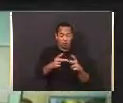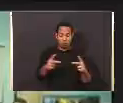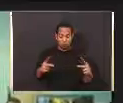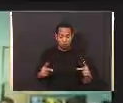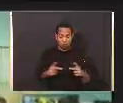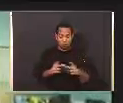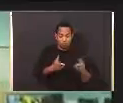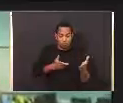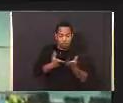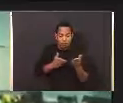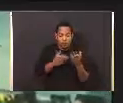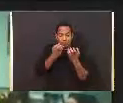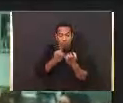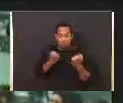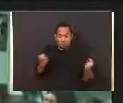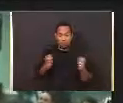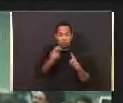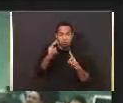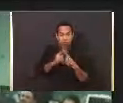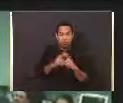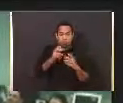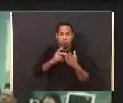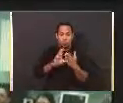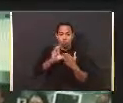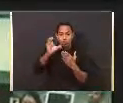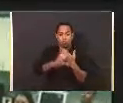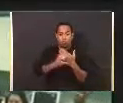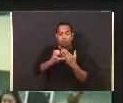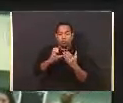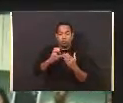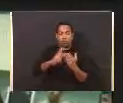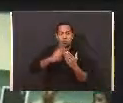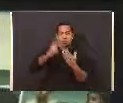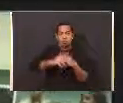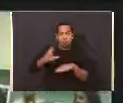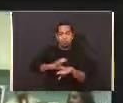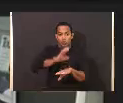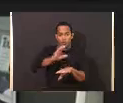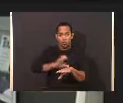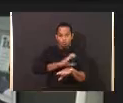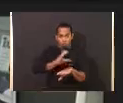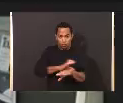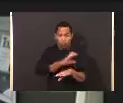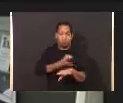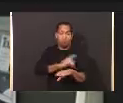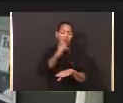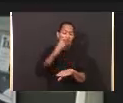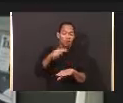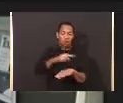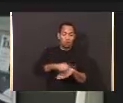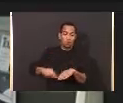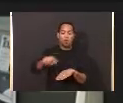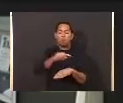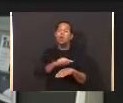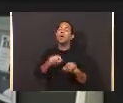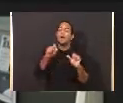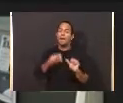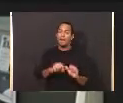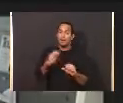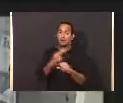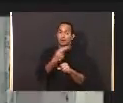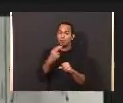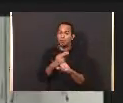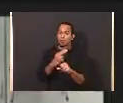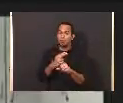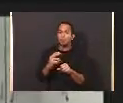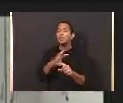infrastructure of services to make assistive technology devices and adapted computer programs available to students with special needs.